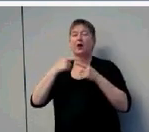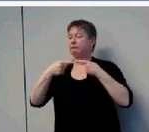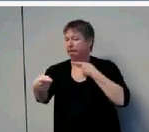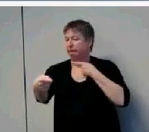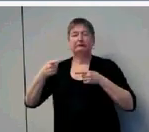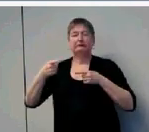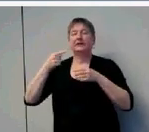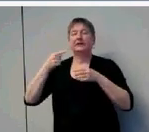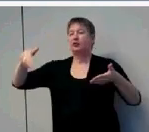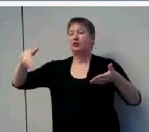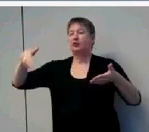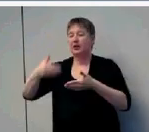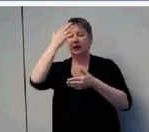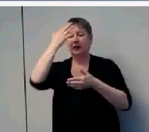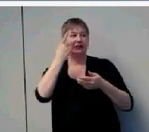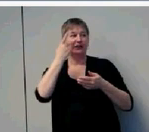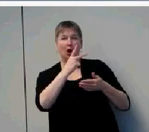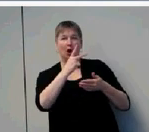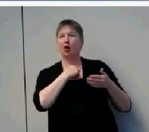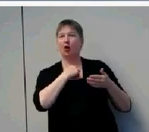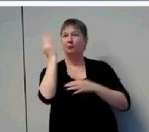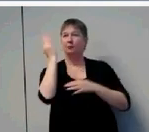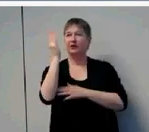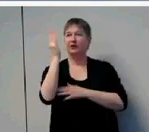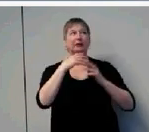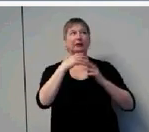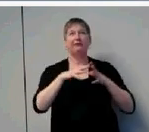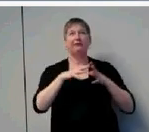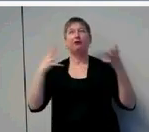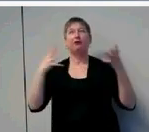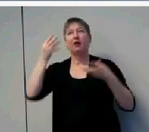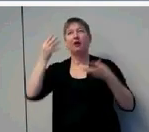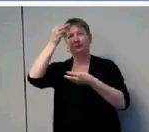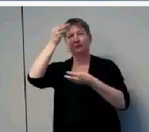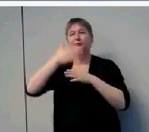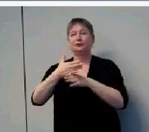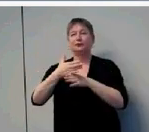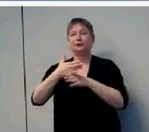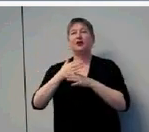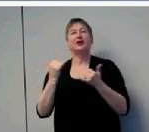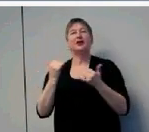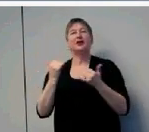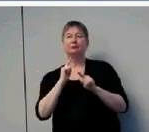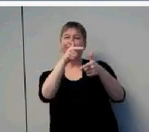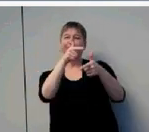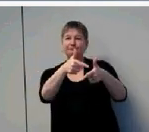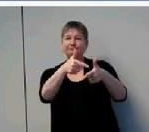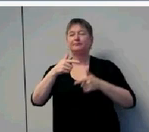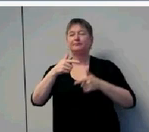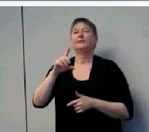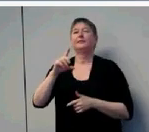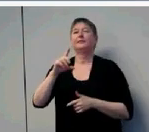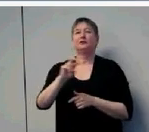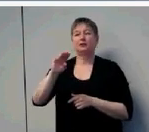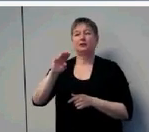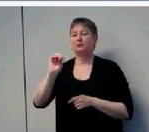deal of information she wants to share with us. So I'm going turn the microphone over to Dr. Moeller